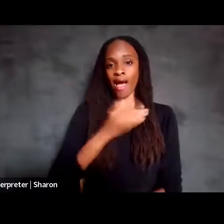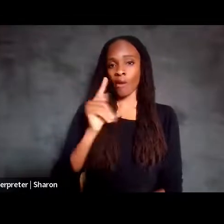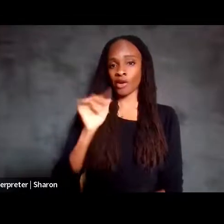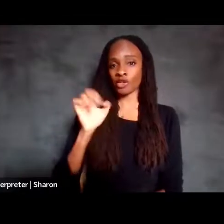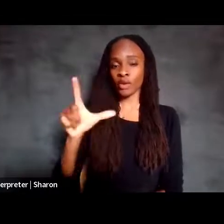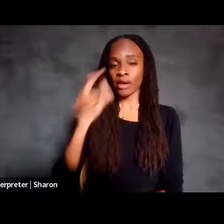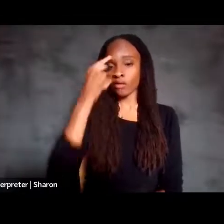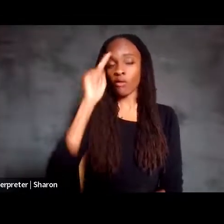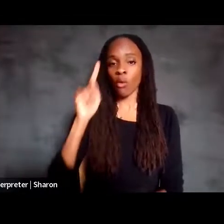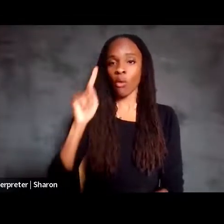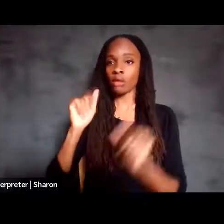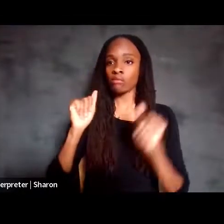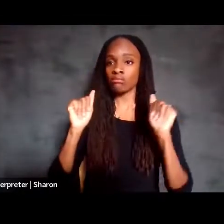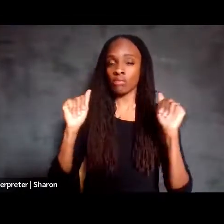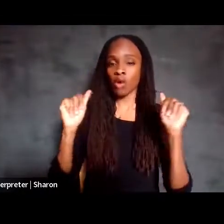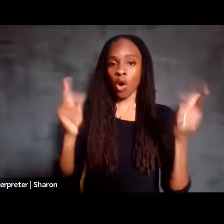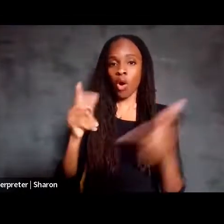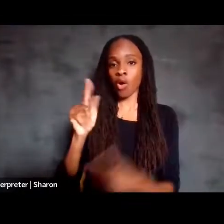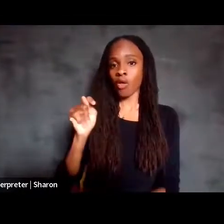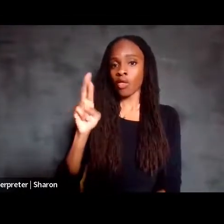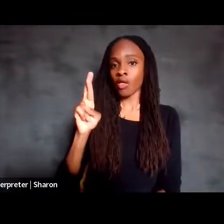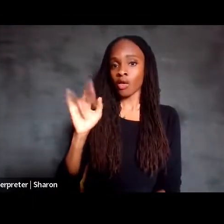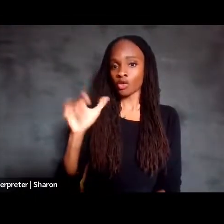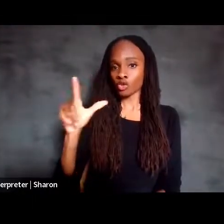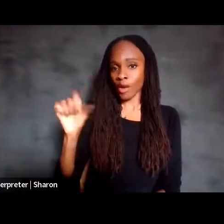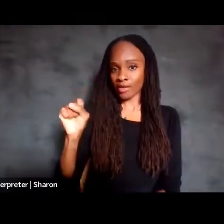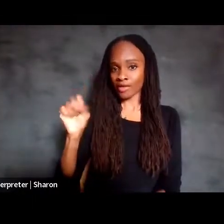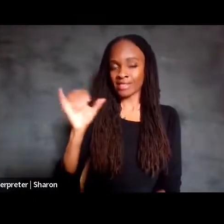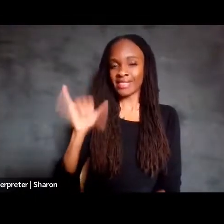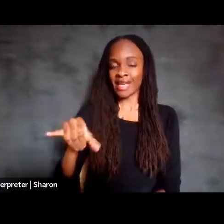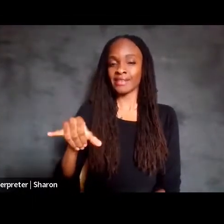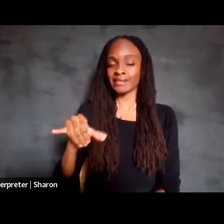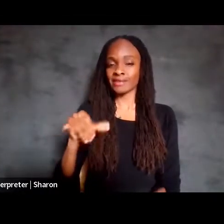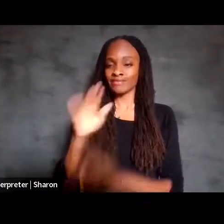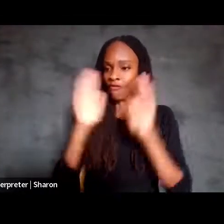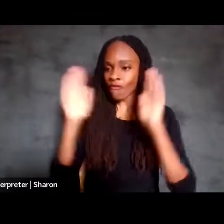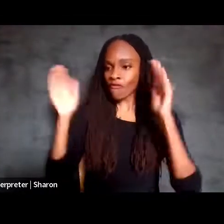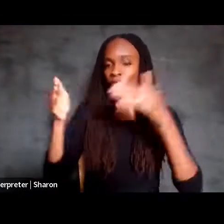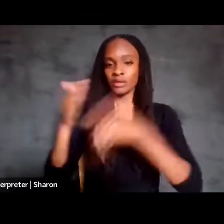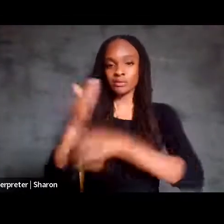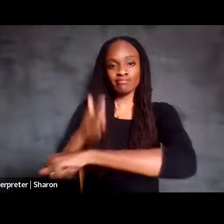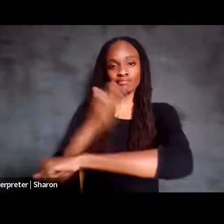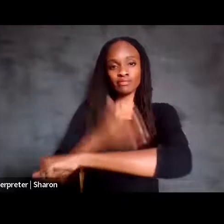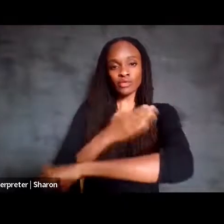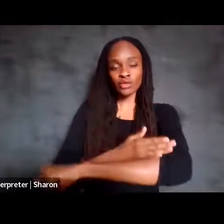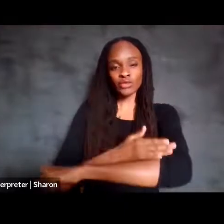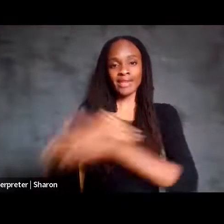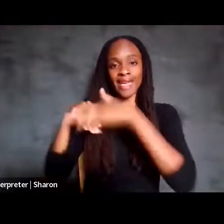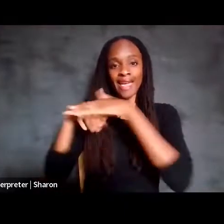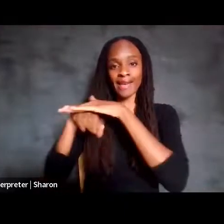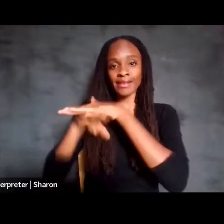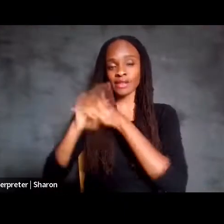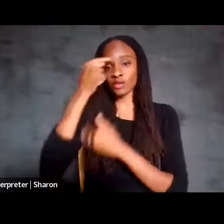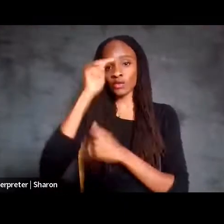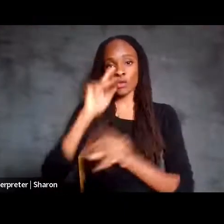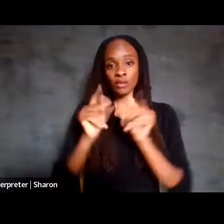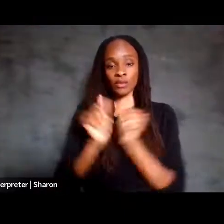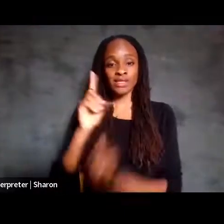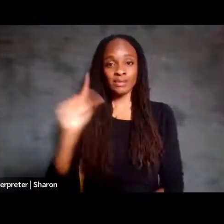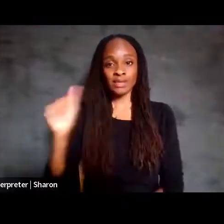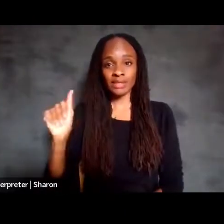all trials that are focused on improving access for people with disabilities,